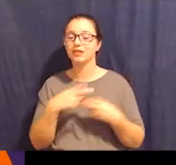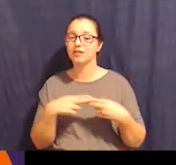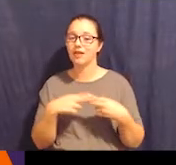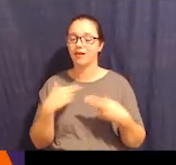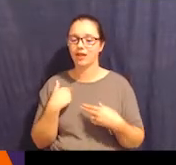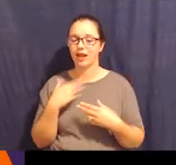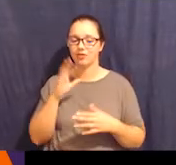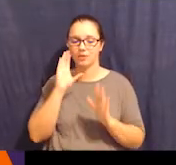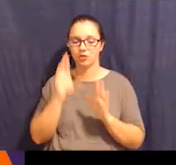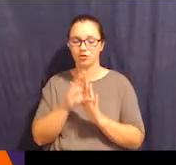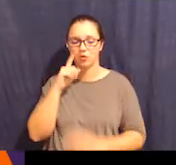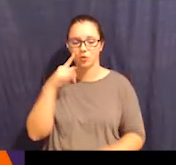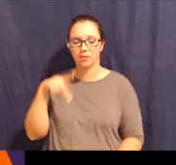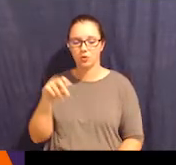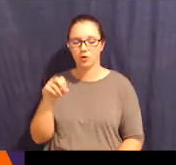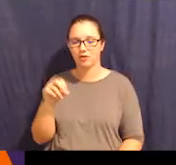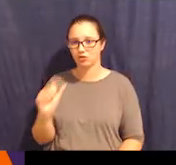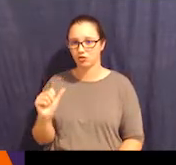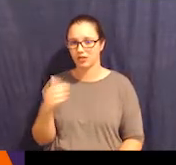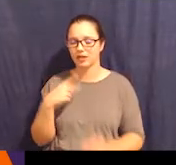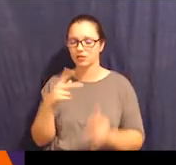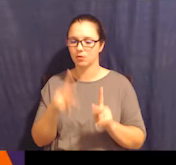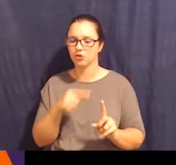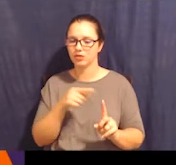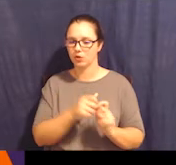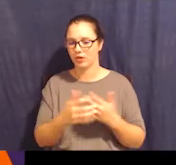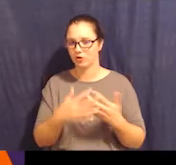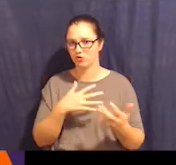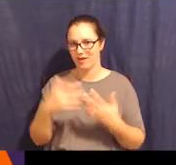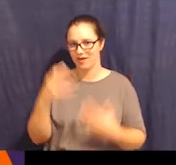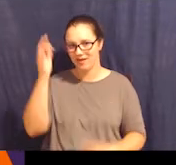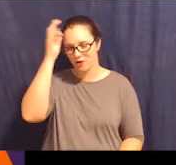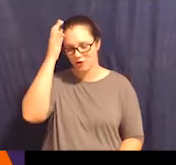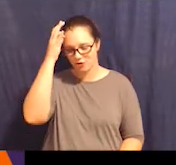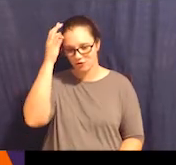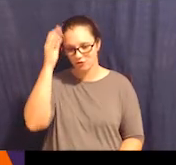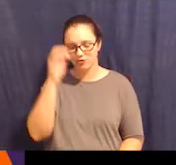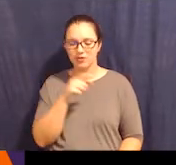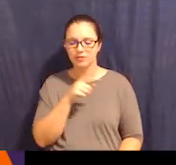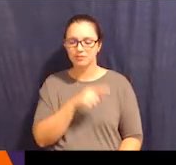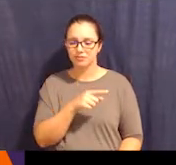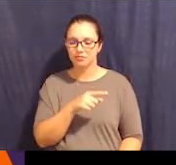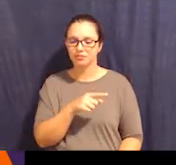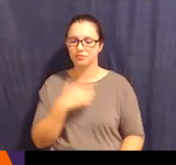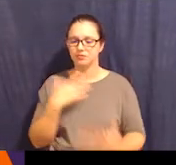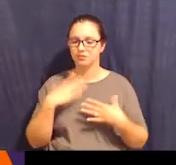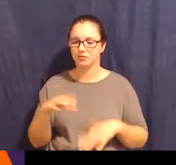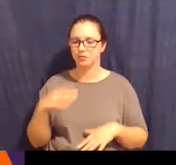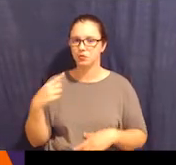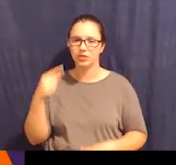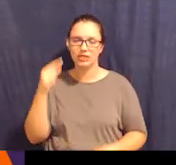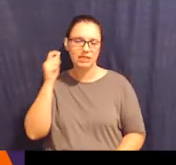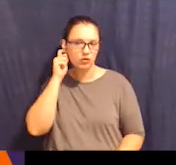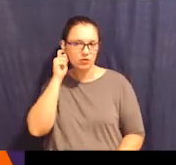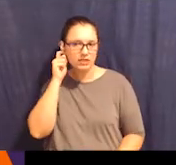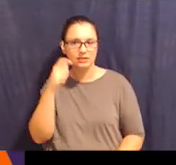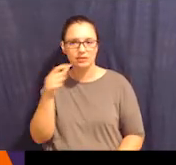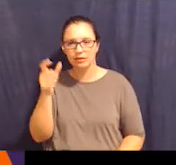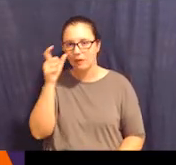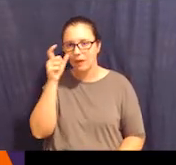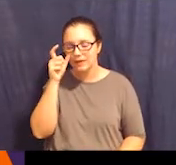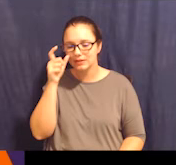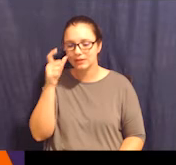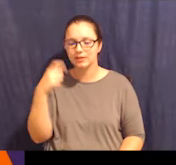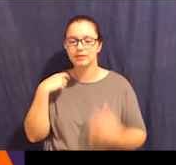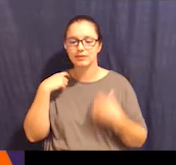hair, who's wearing green earrings, glasses, a tank top, and it says principal. And they are the